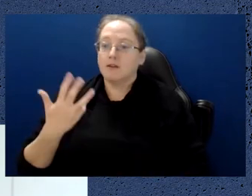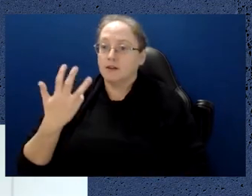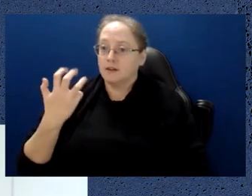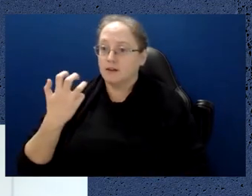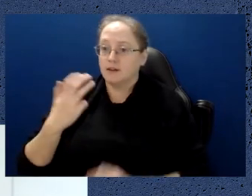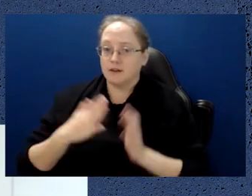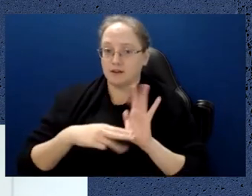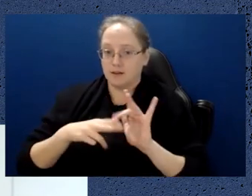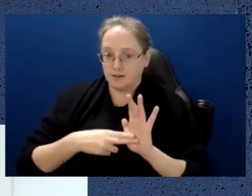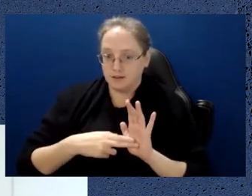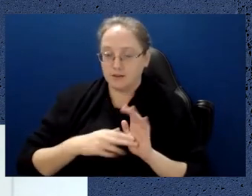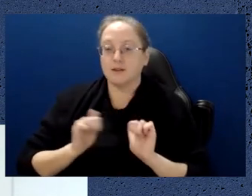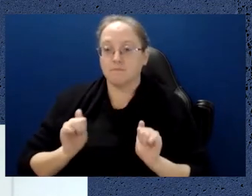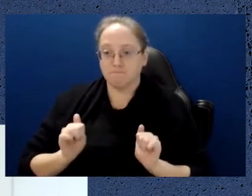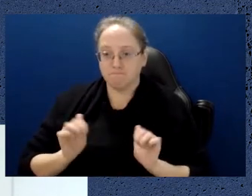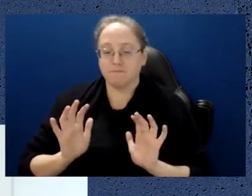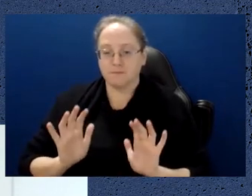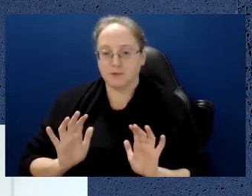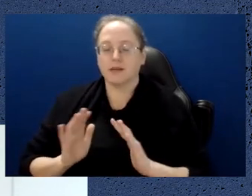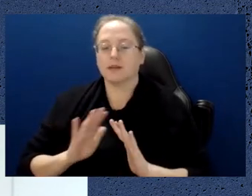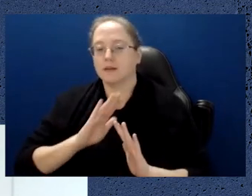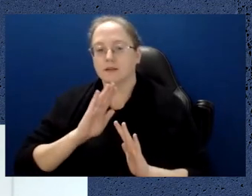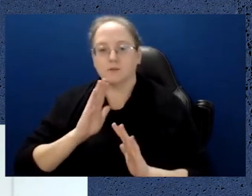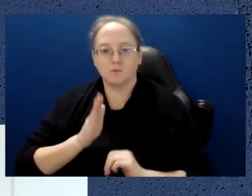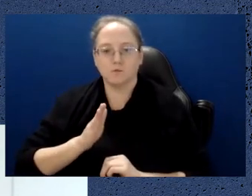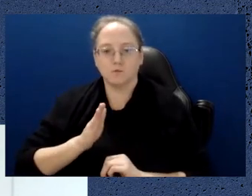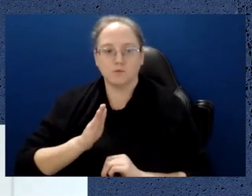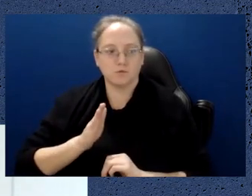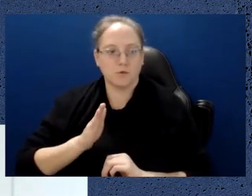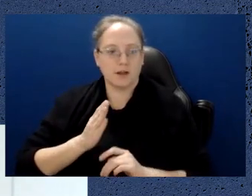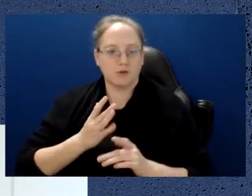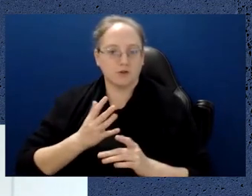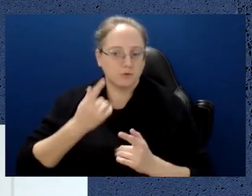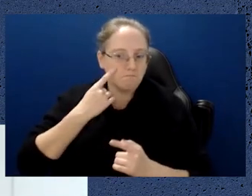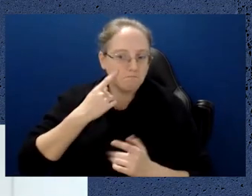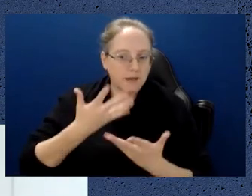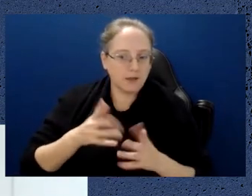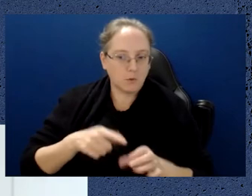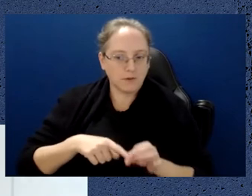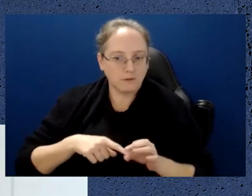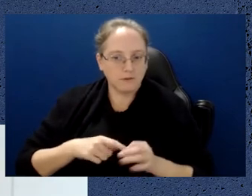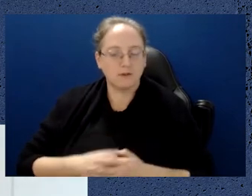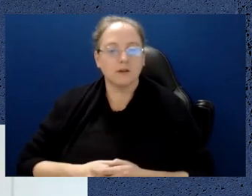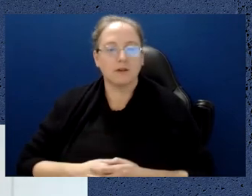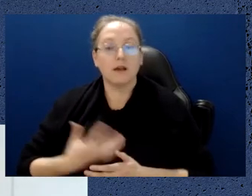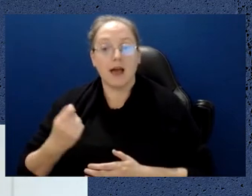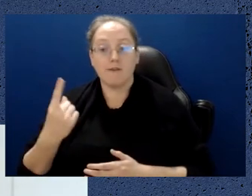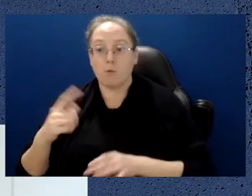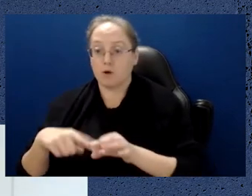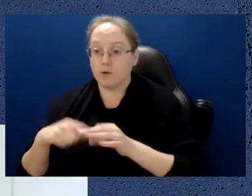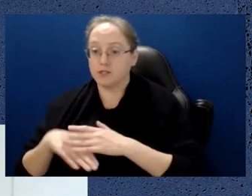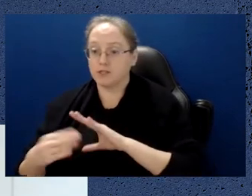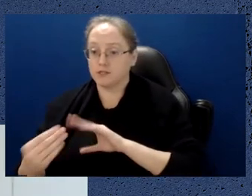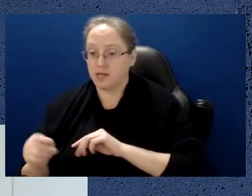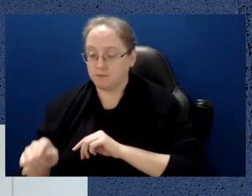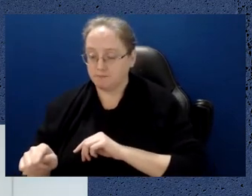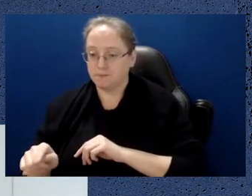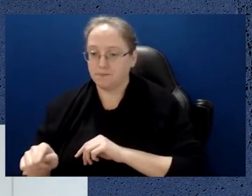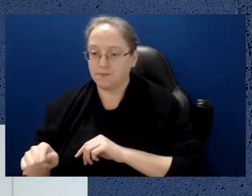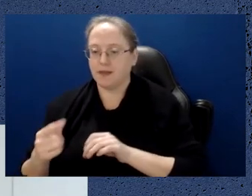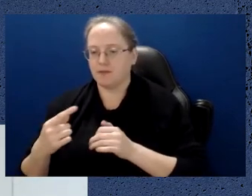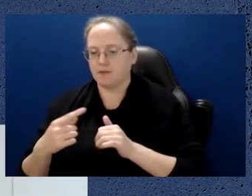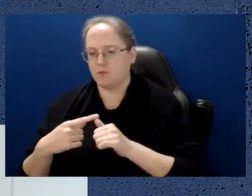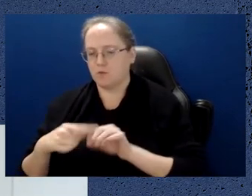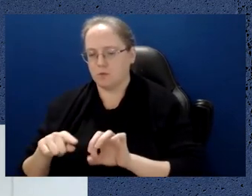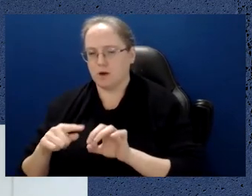left. So we might go straight to to any questions. There's one in the chat there at the moment in the Q&A